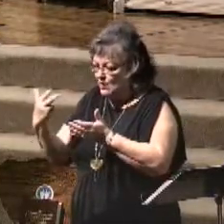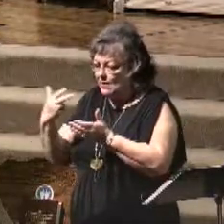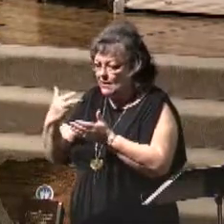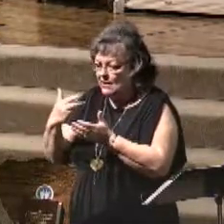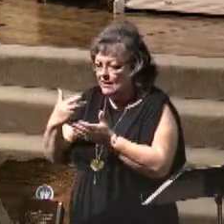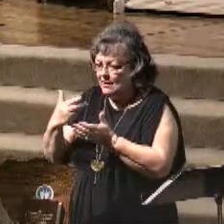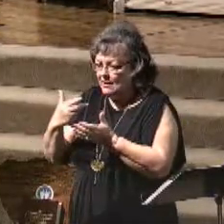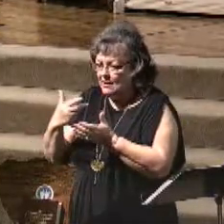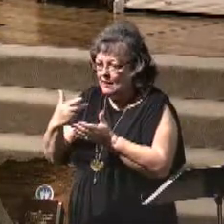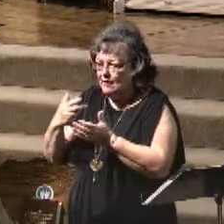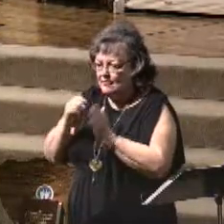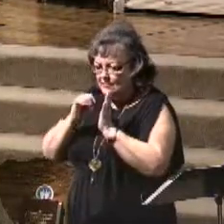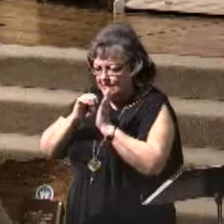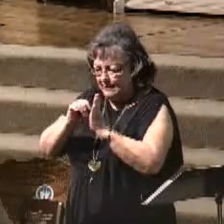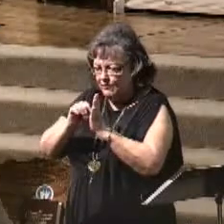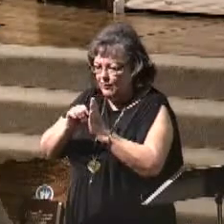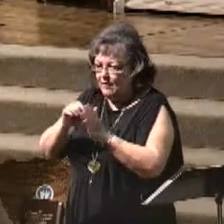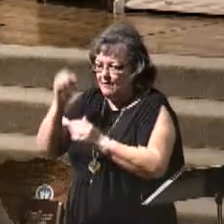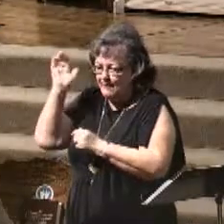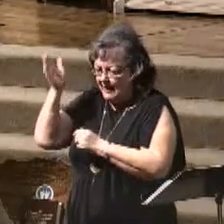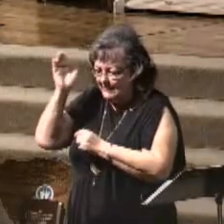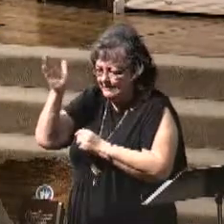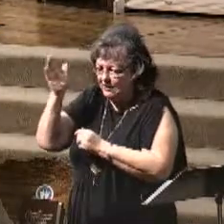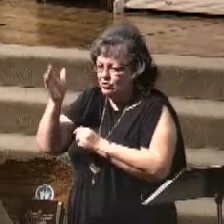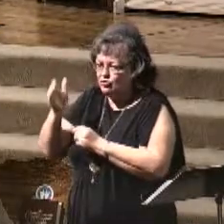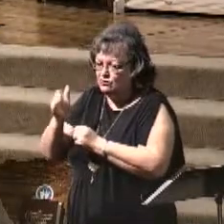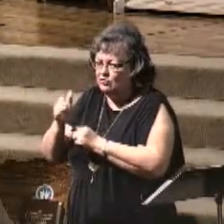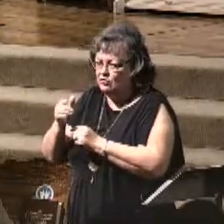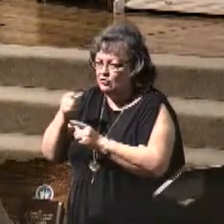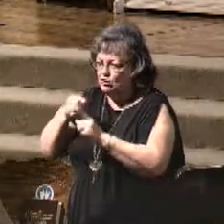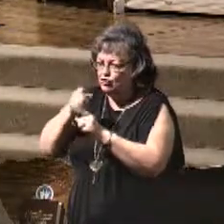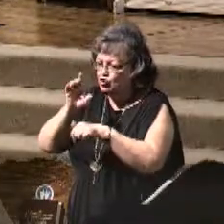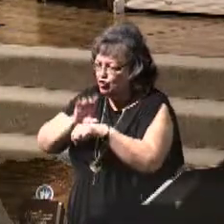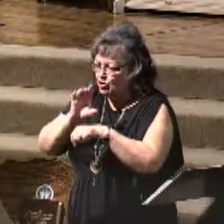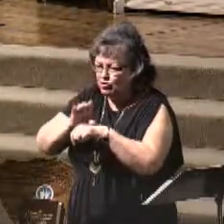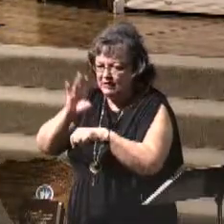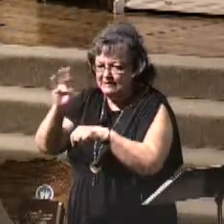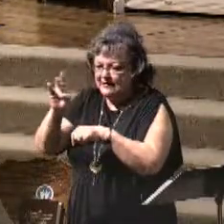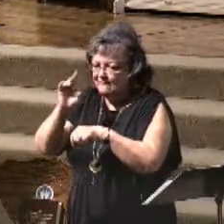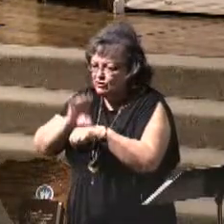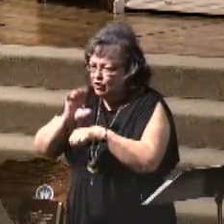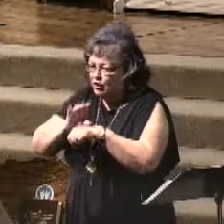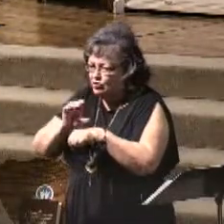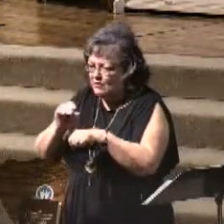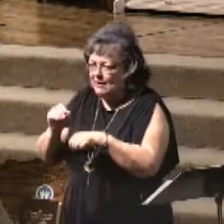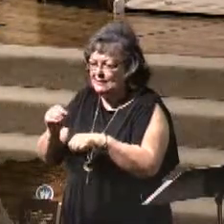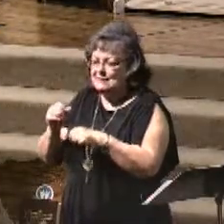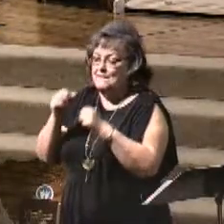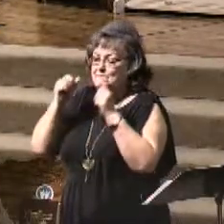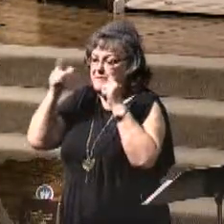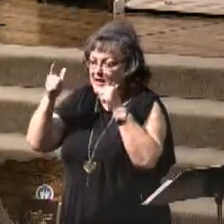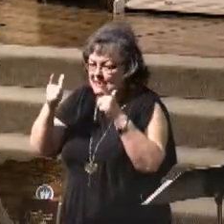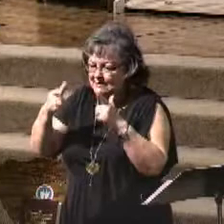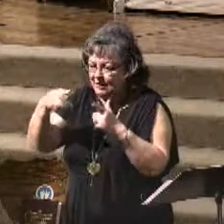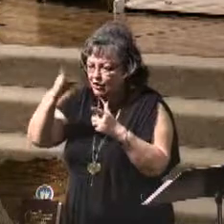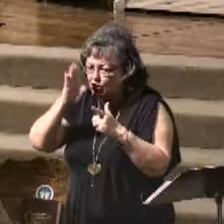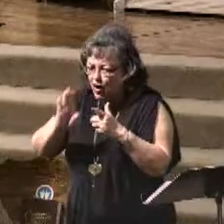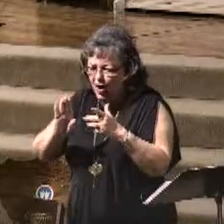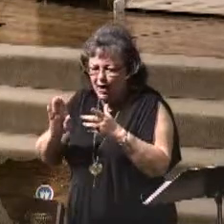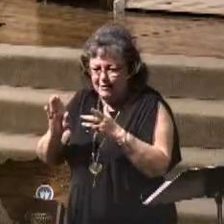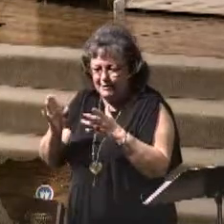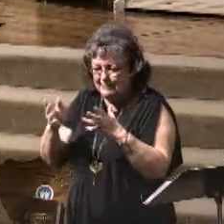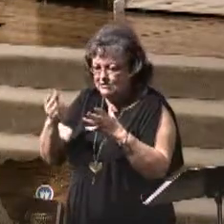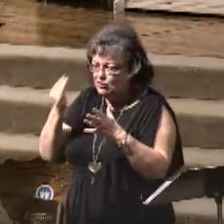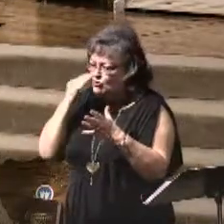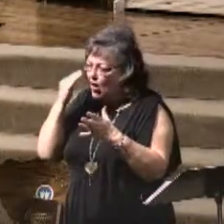picture and message to the church, seven churches. And it's amazing how God, in His vast knowledge